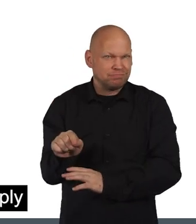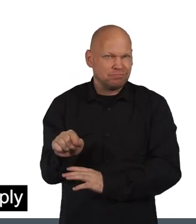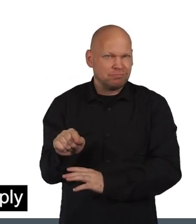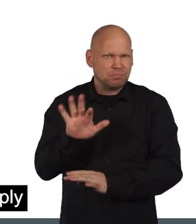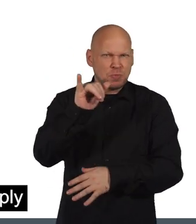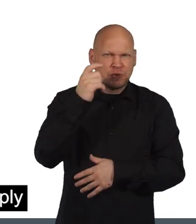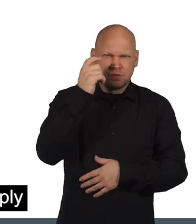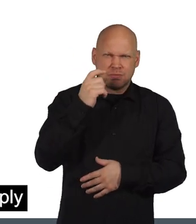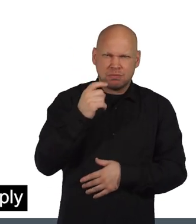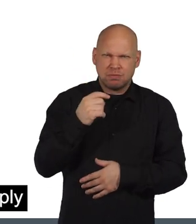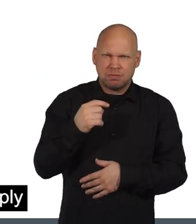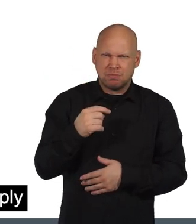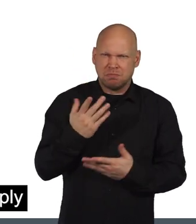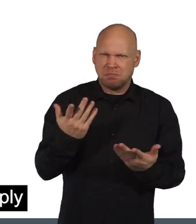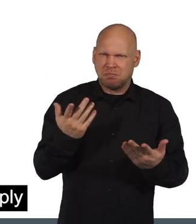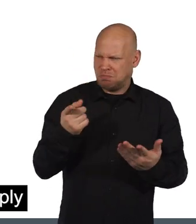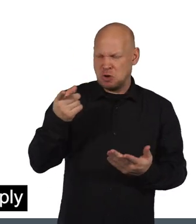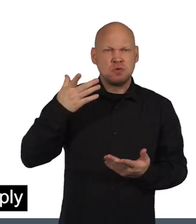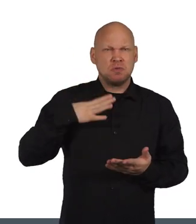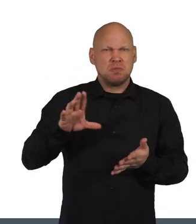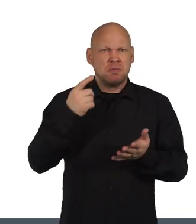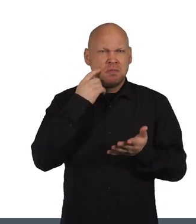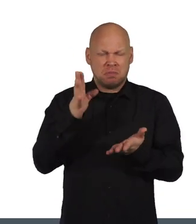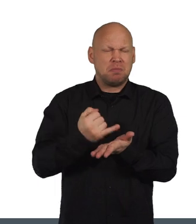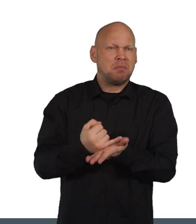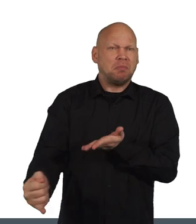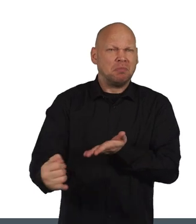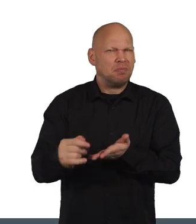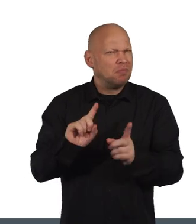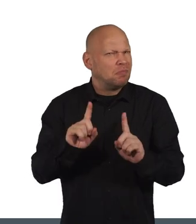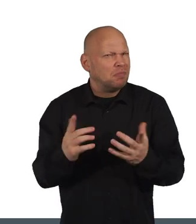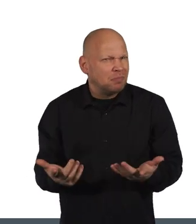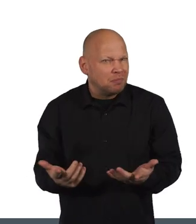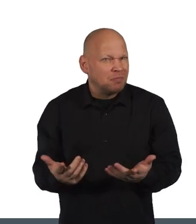You may be wondering, can't the request simply be refused?